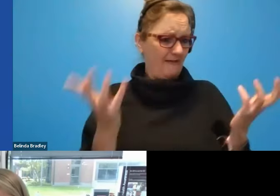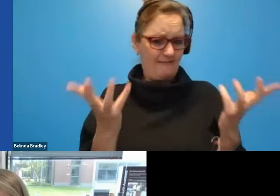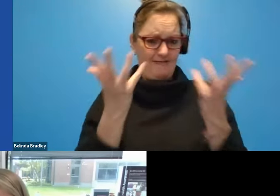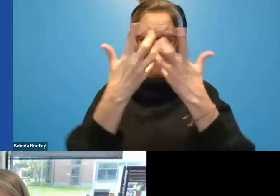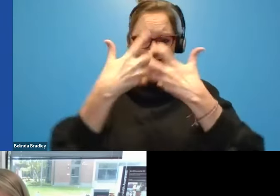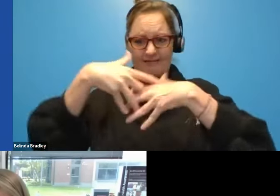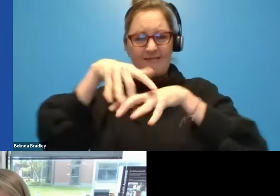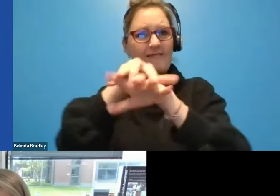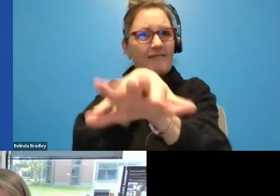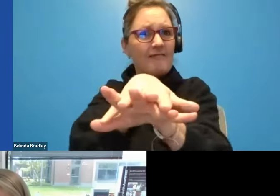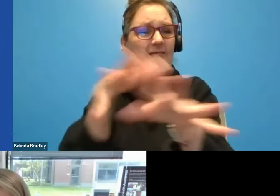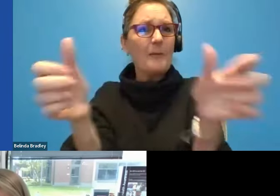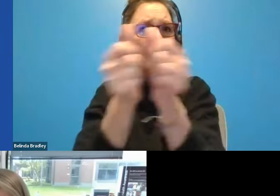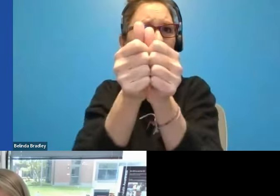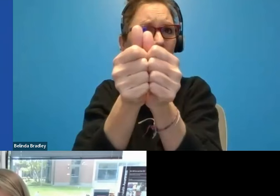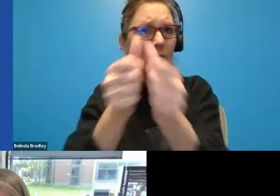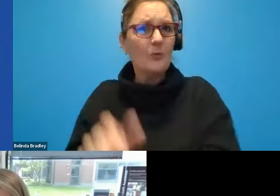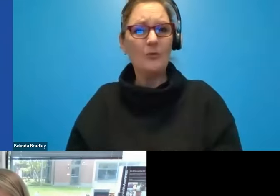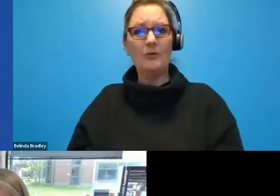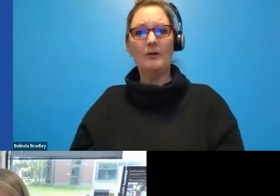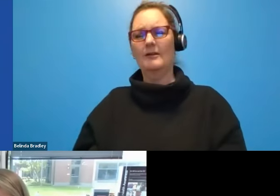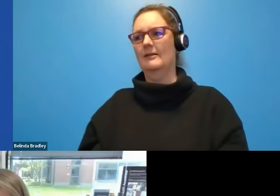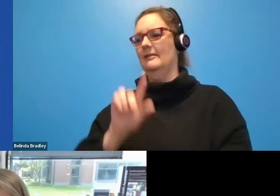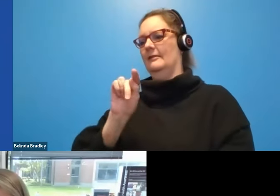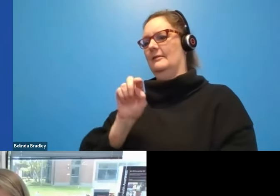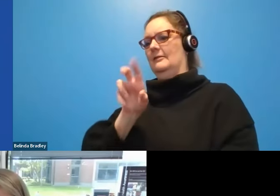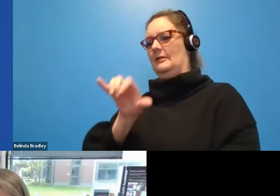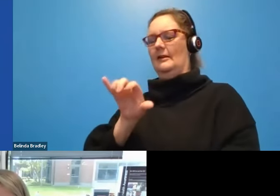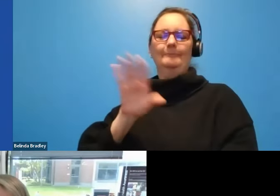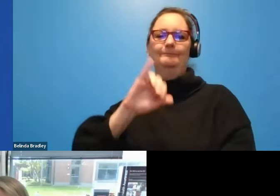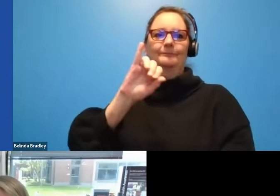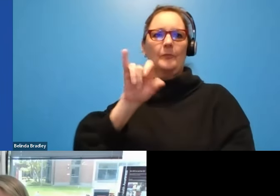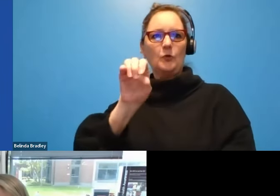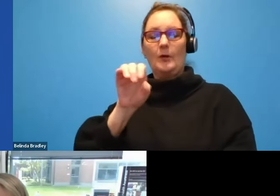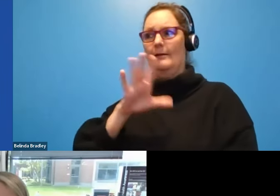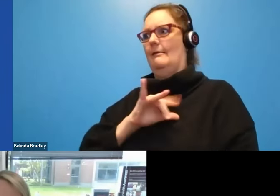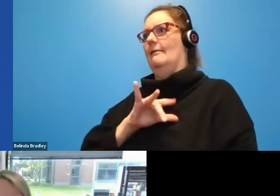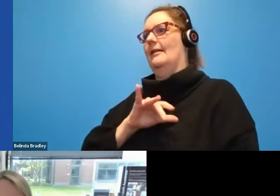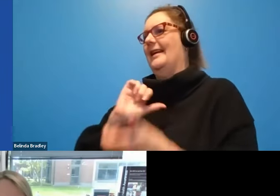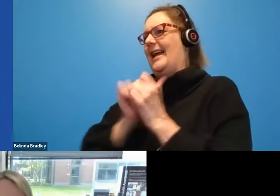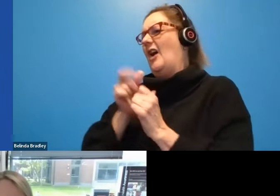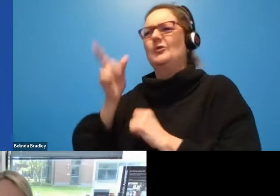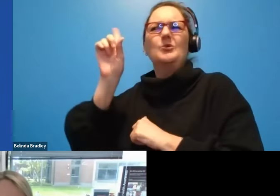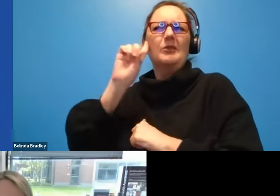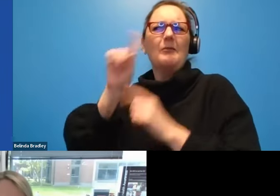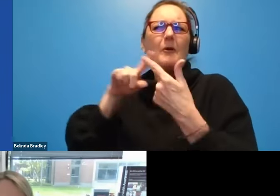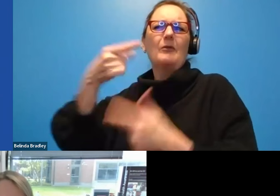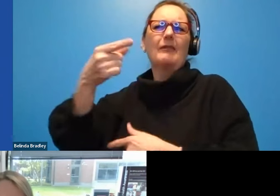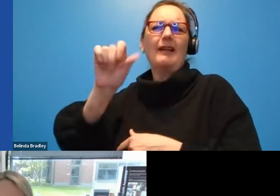Great. And how did you first hear of GAD? When did you hear of it? And how did you hear of it? Do you remember?